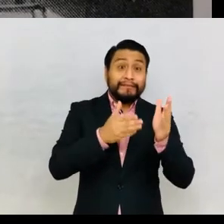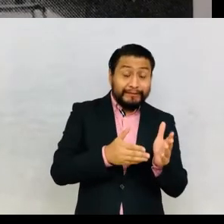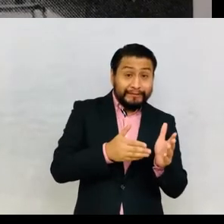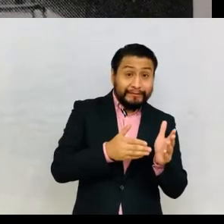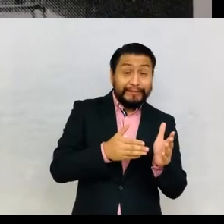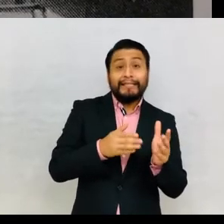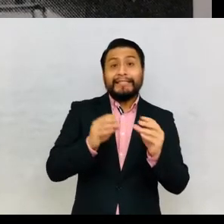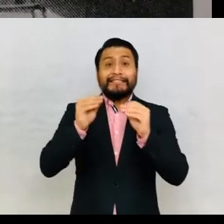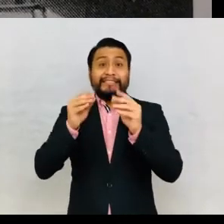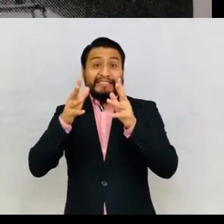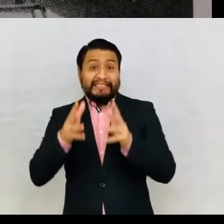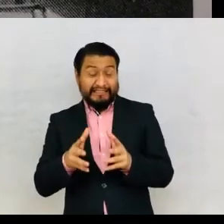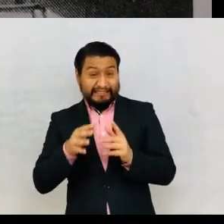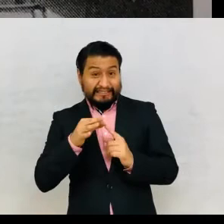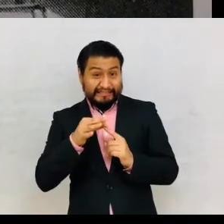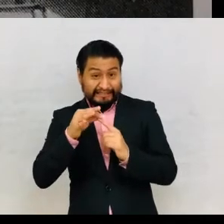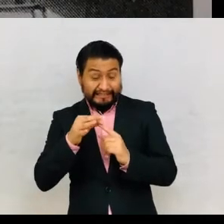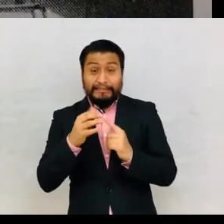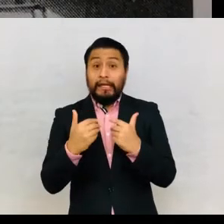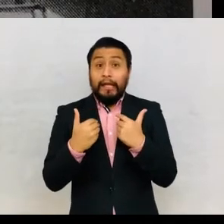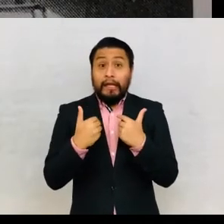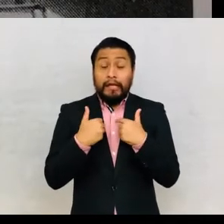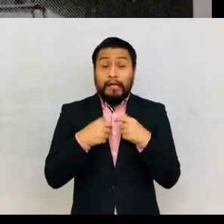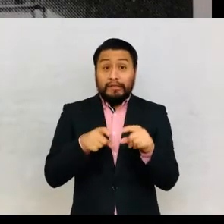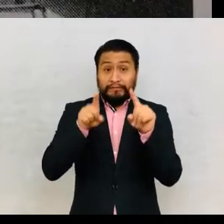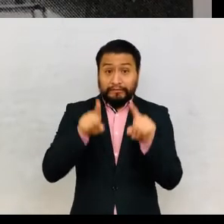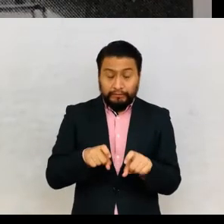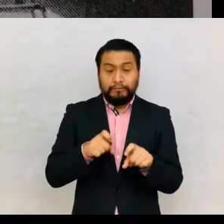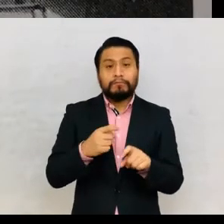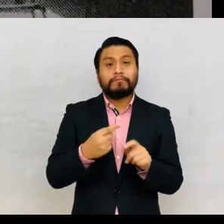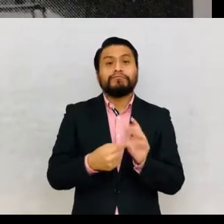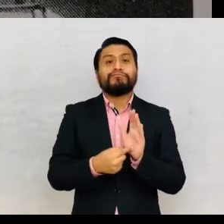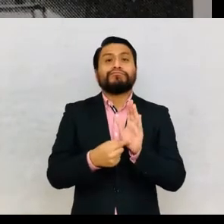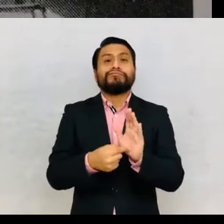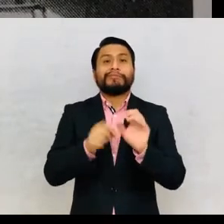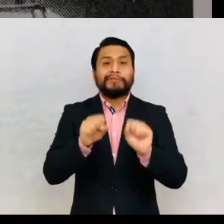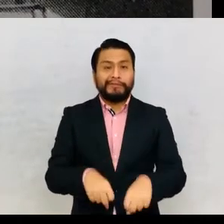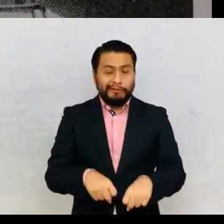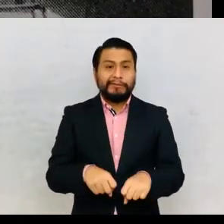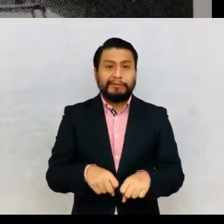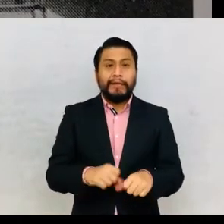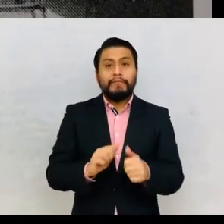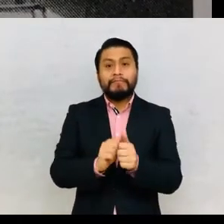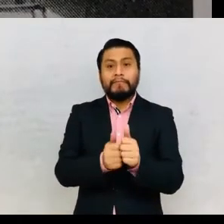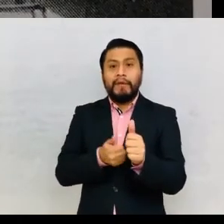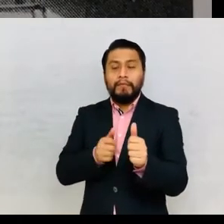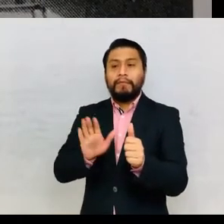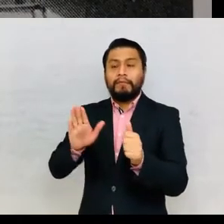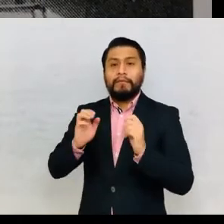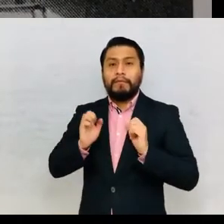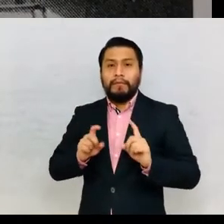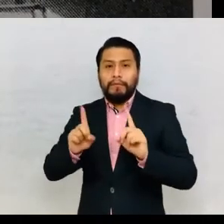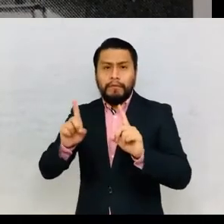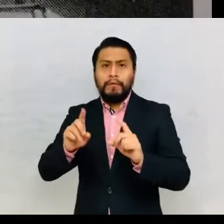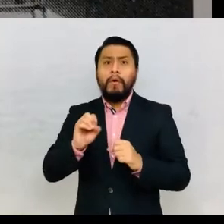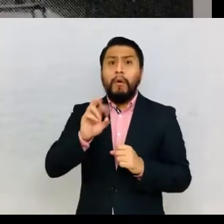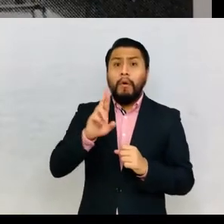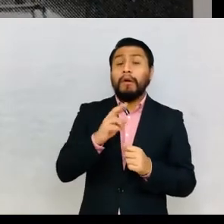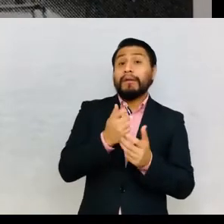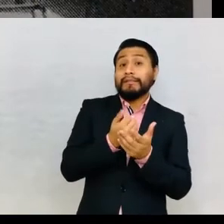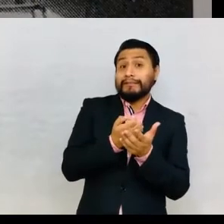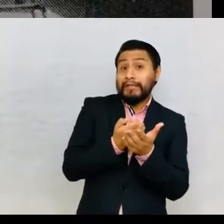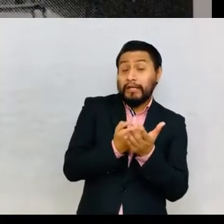pedagogues who applied the tests sought to demonstrate that the backwardness was academic, or socioeconomic,